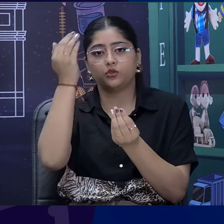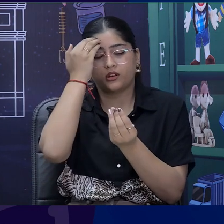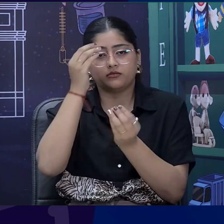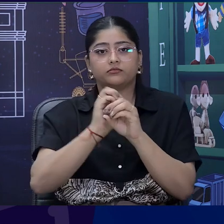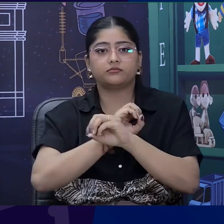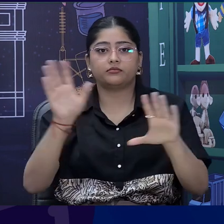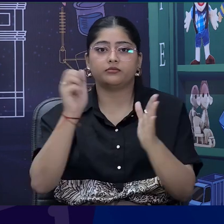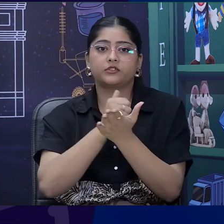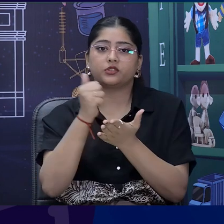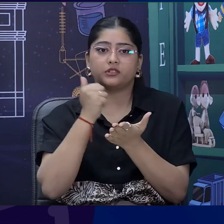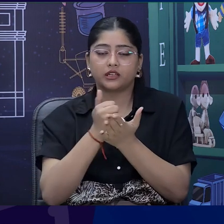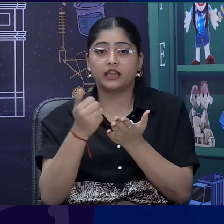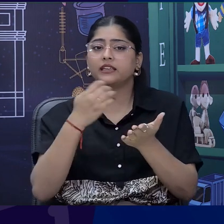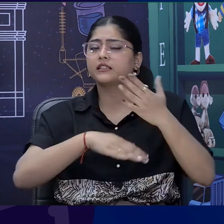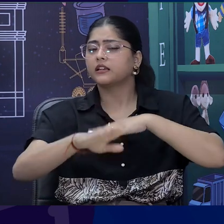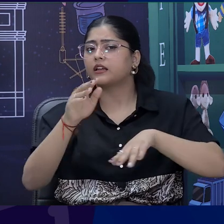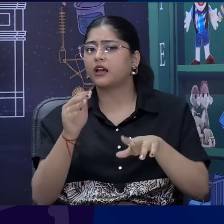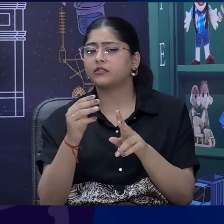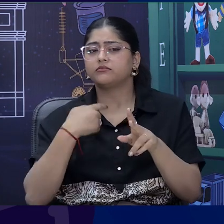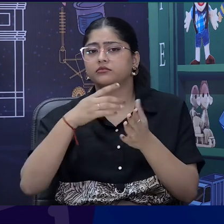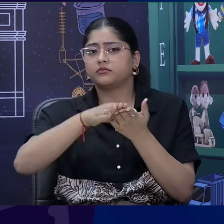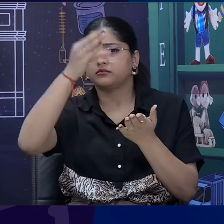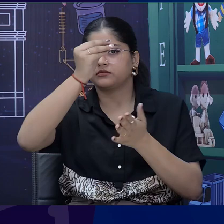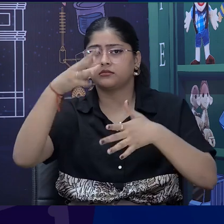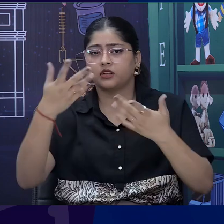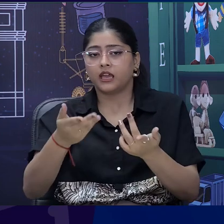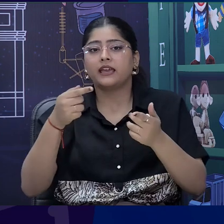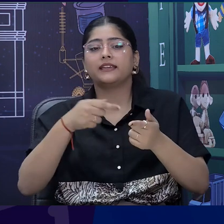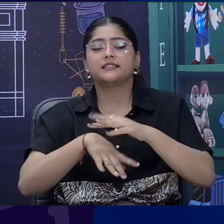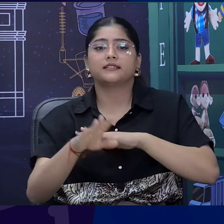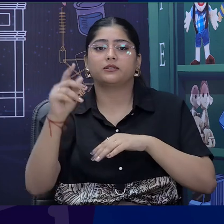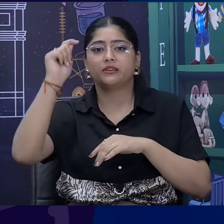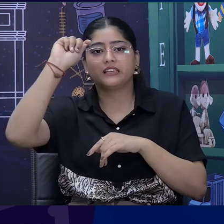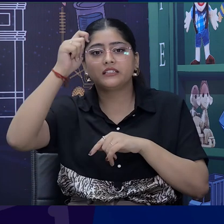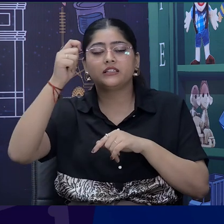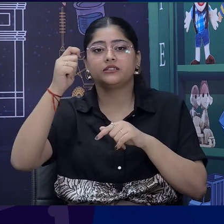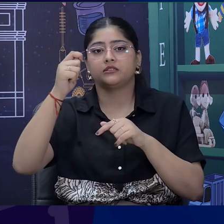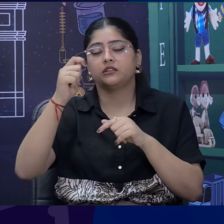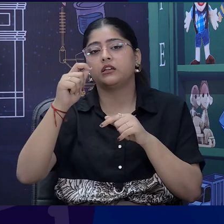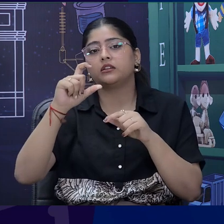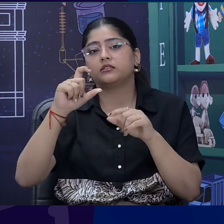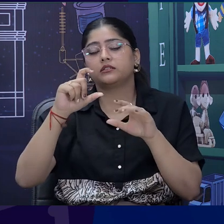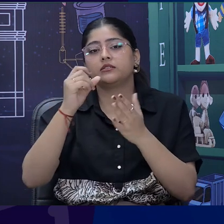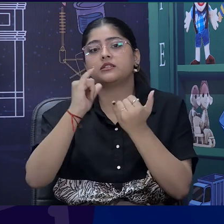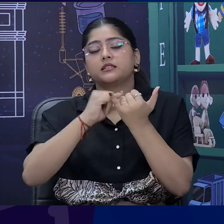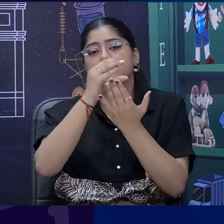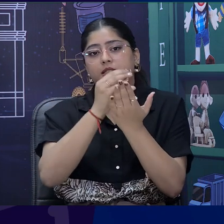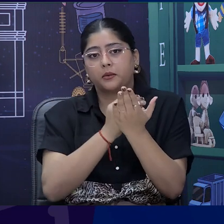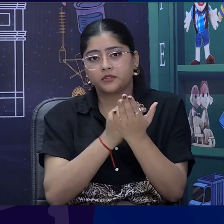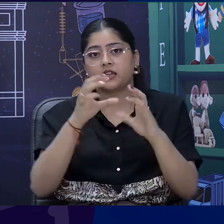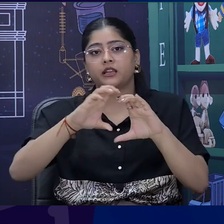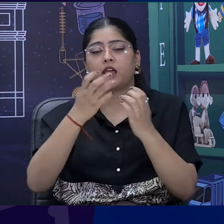what we are going to study and learn. This session is for English 4th standard students and the topic is the naughty boy.